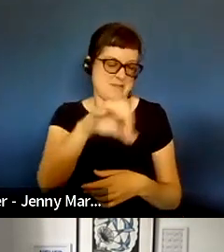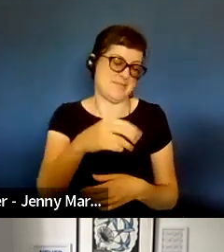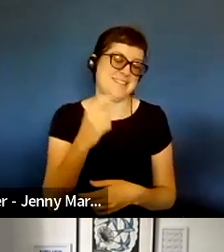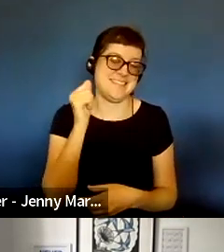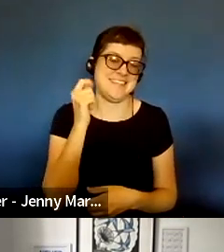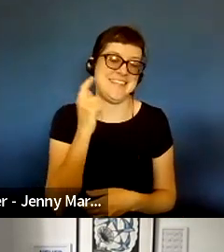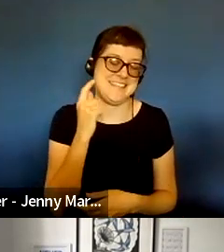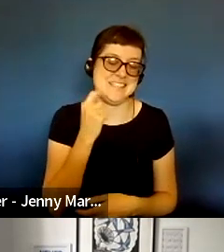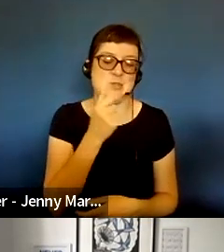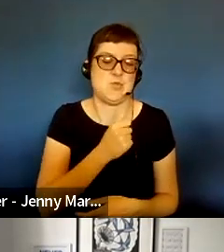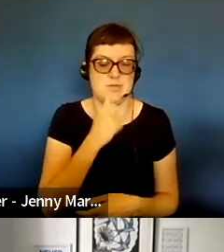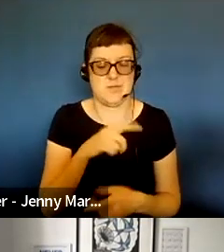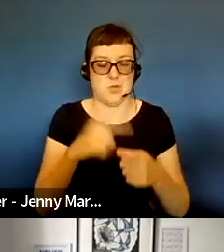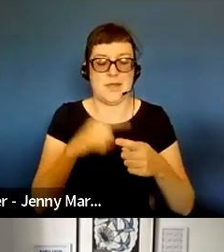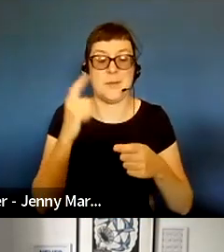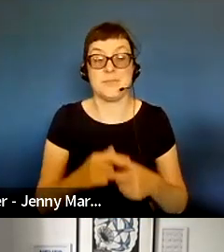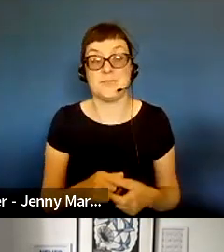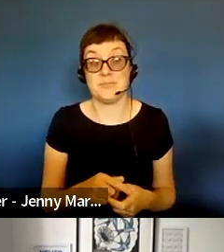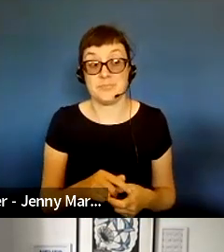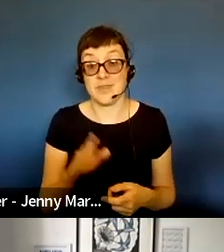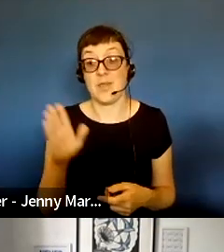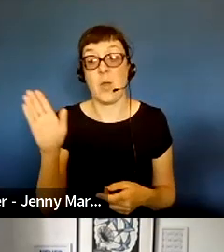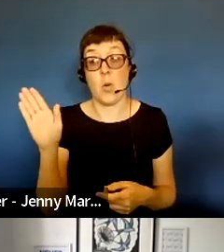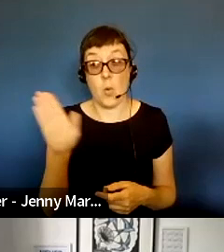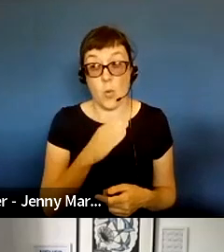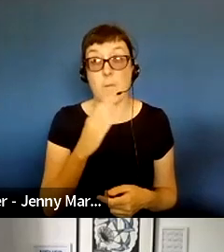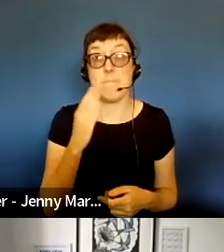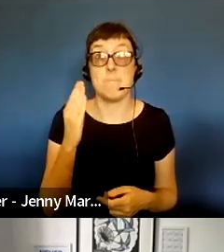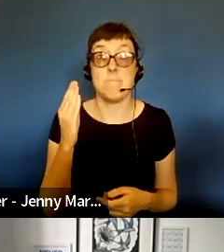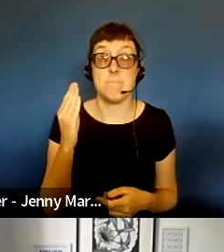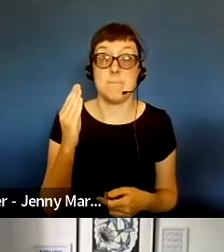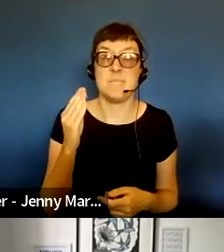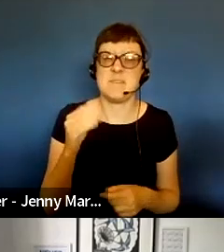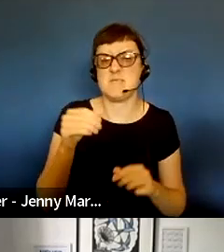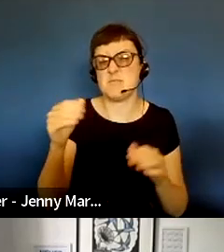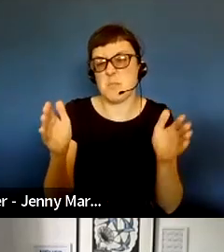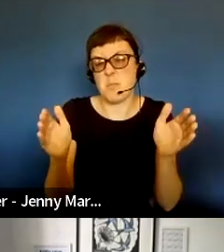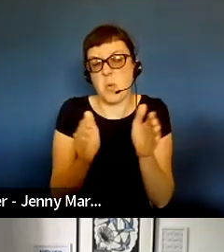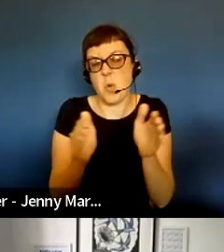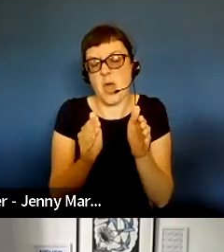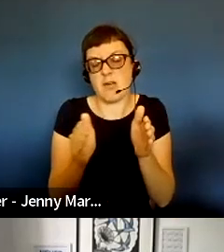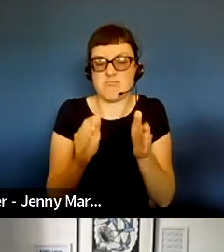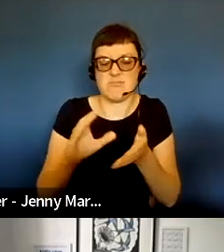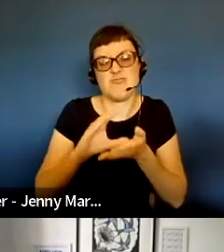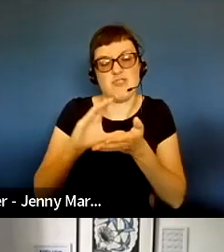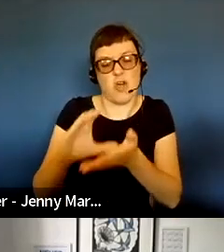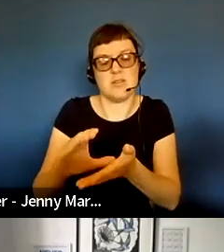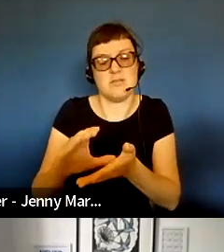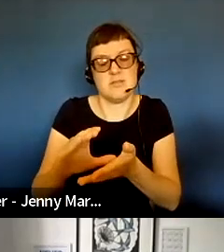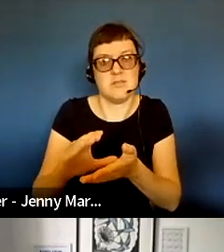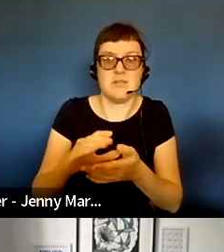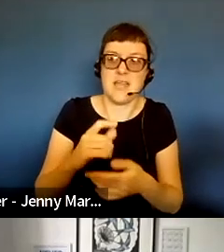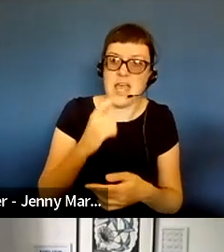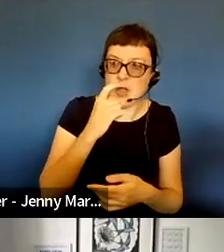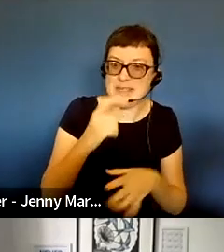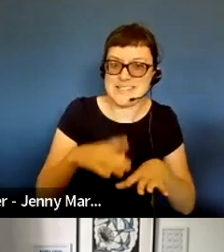as possible. All of them were for, relatively speaking, smaller grants that were either to